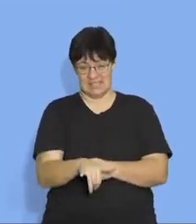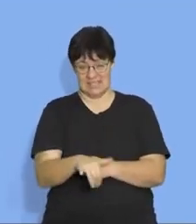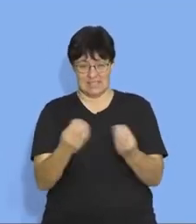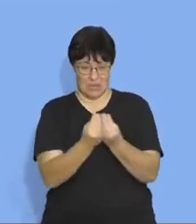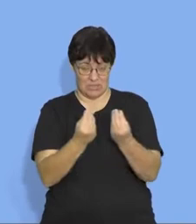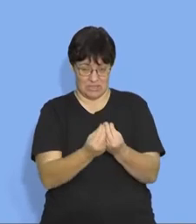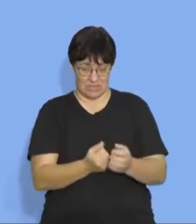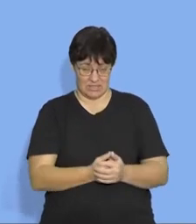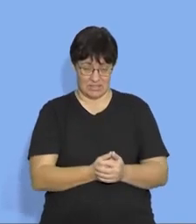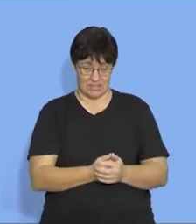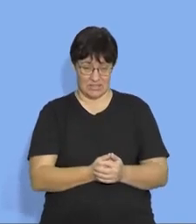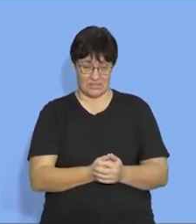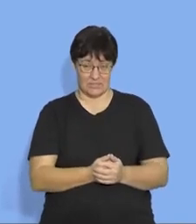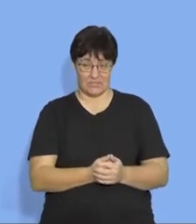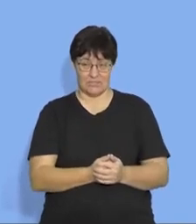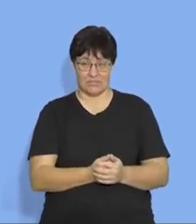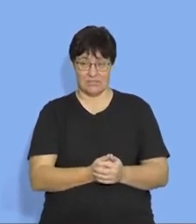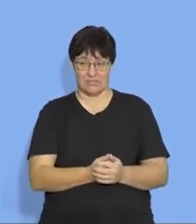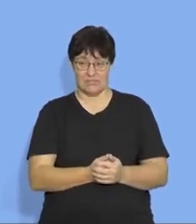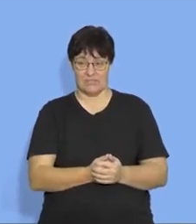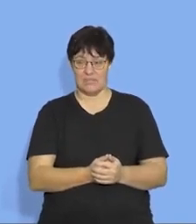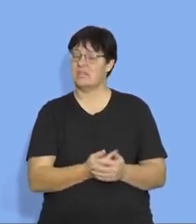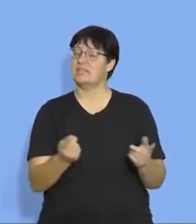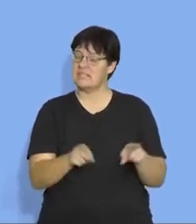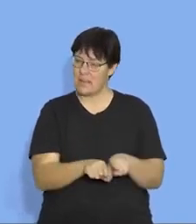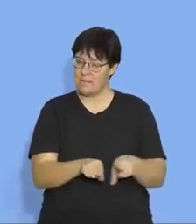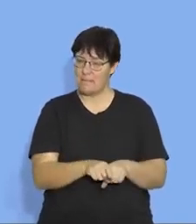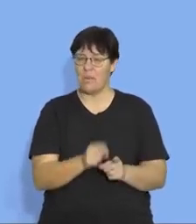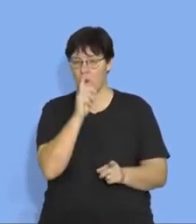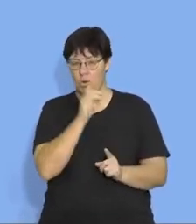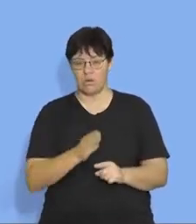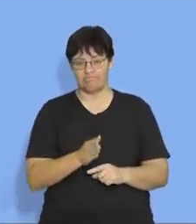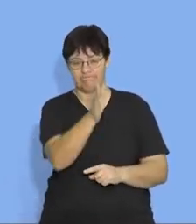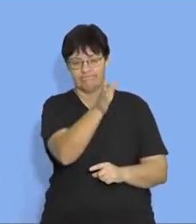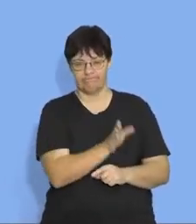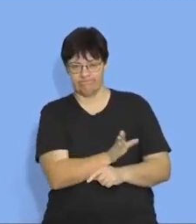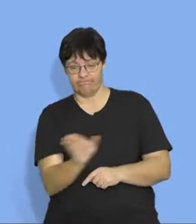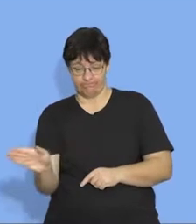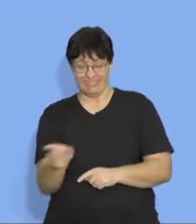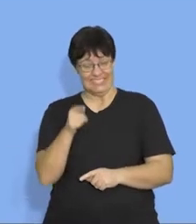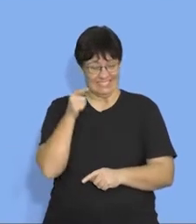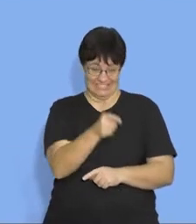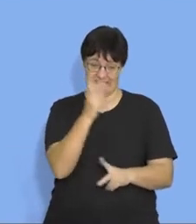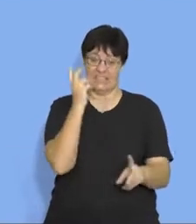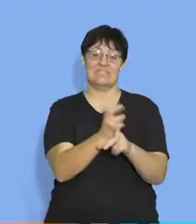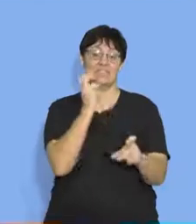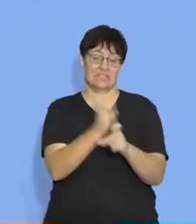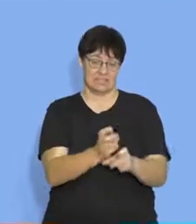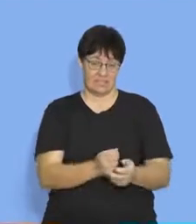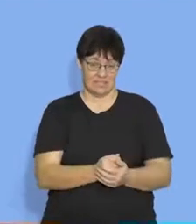object. And then, of course, we're going to need to look at direction. Now, this is the one that's difficult.